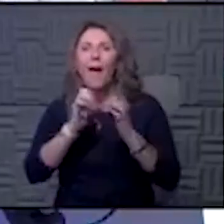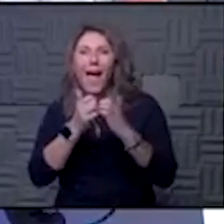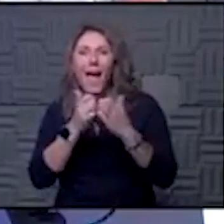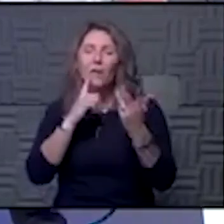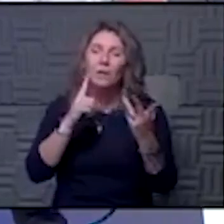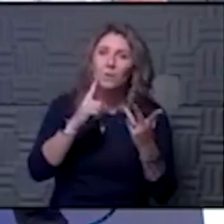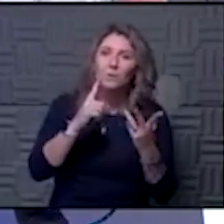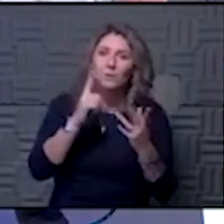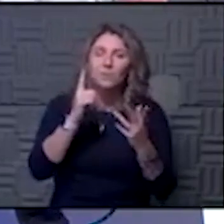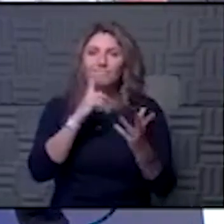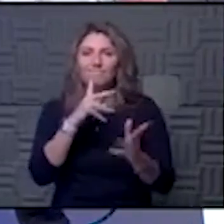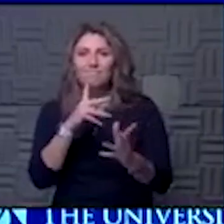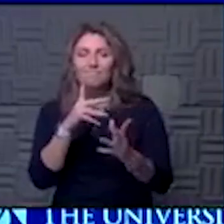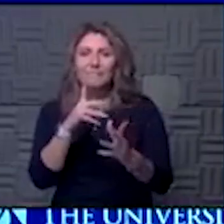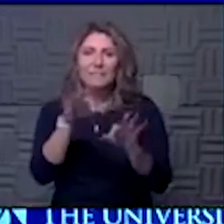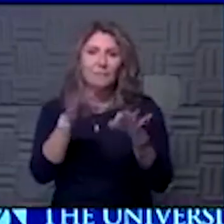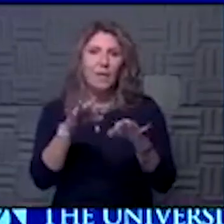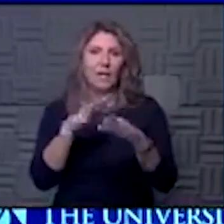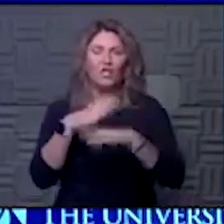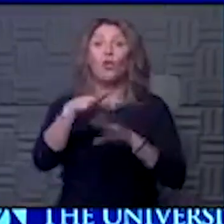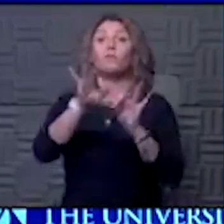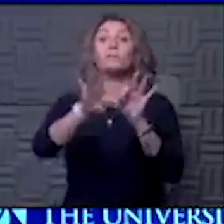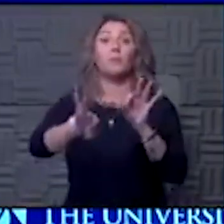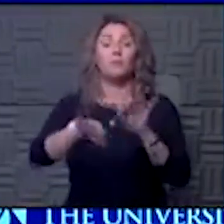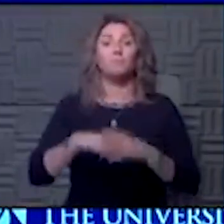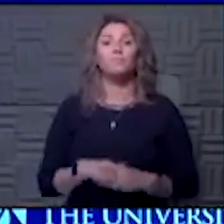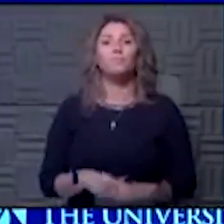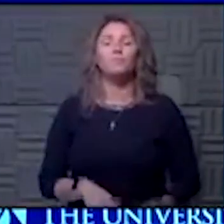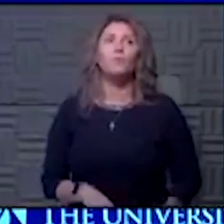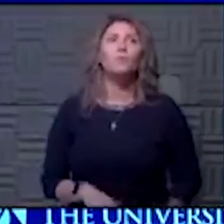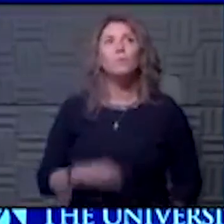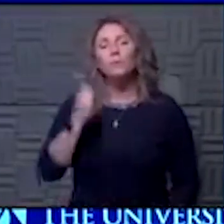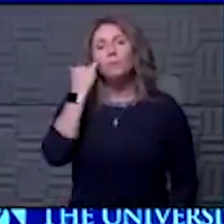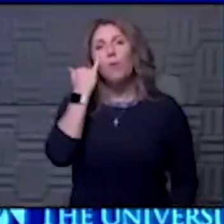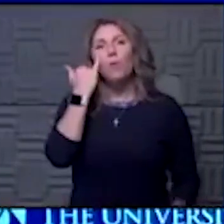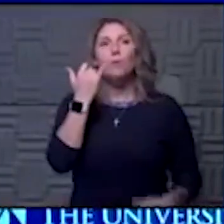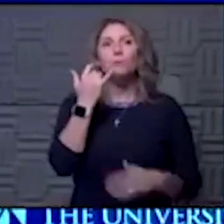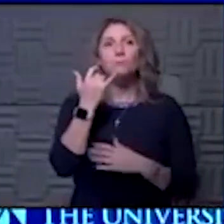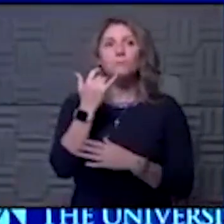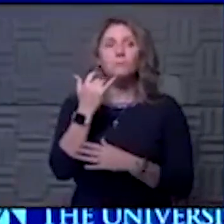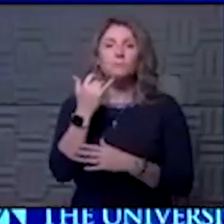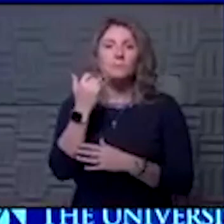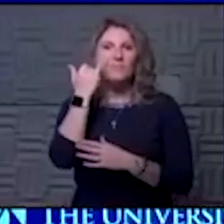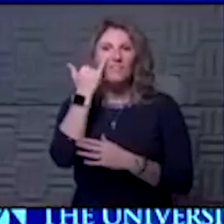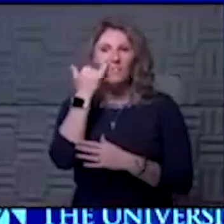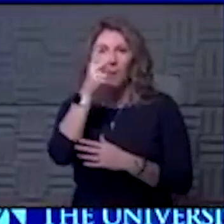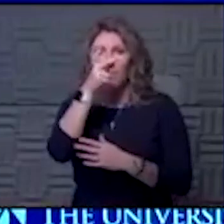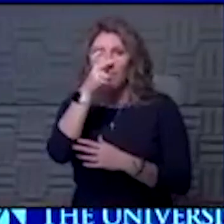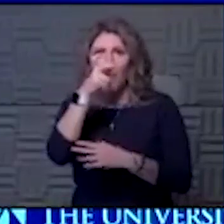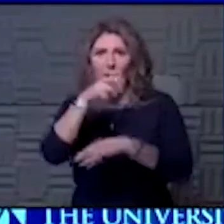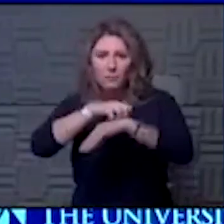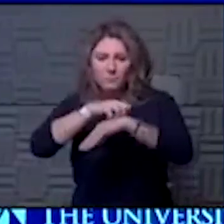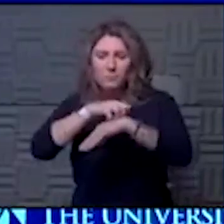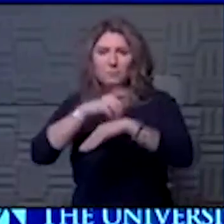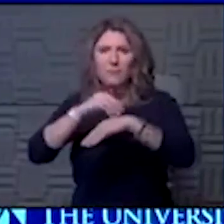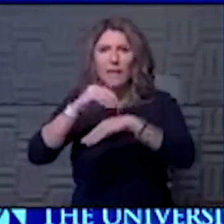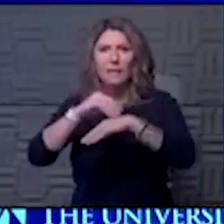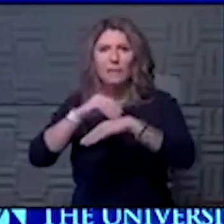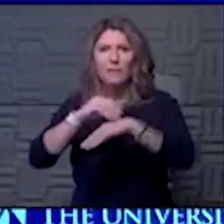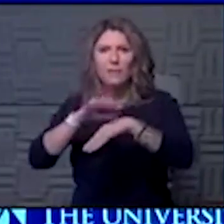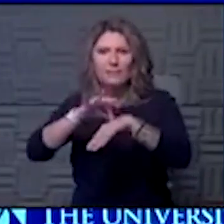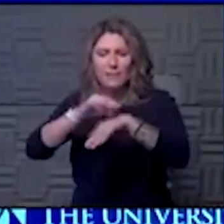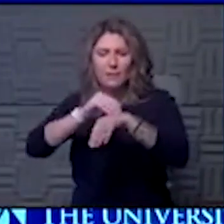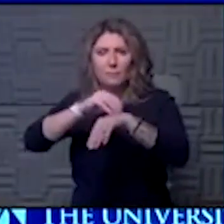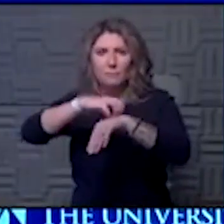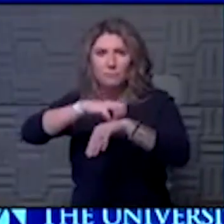this, and this is overly simplistic, if you were to get an insect bite, and your skin got all swollen,